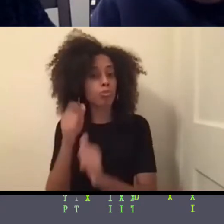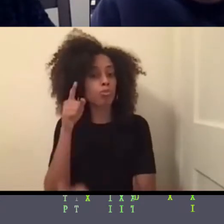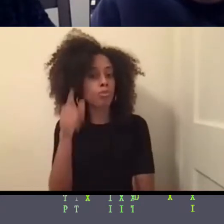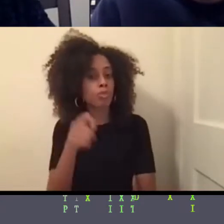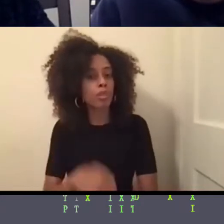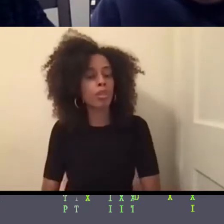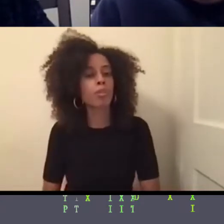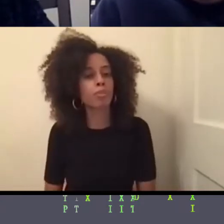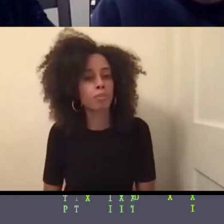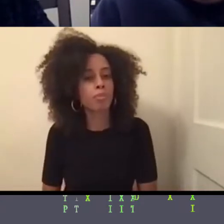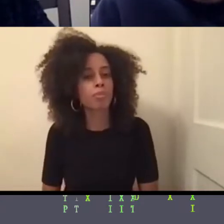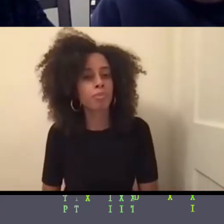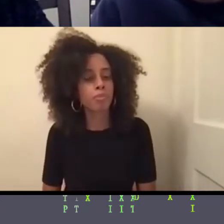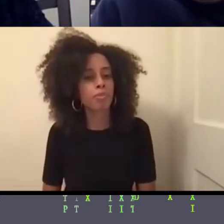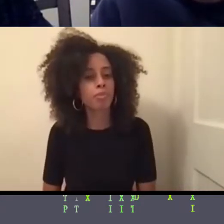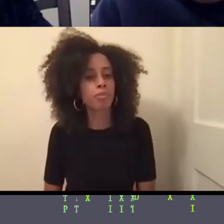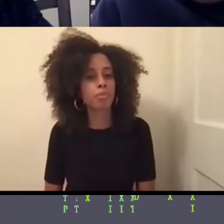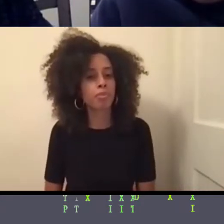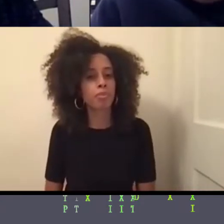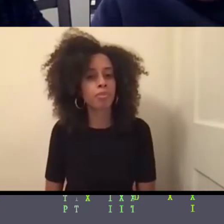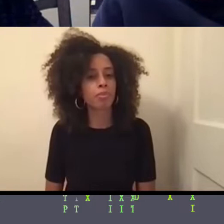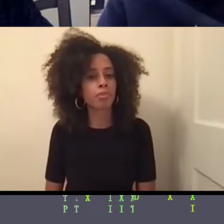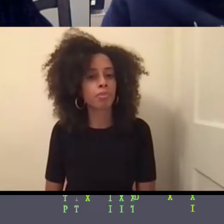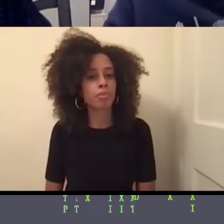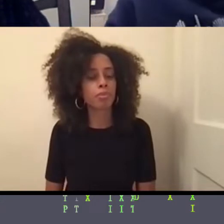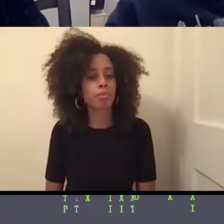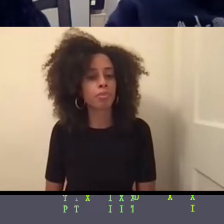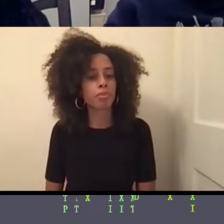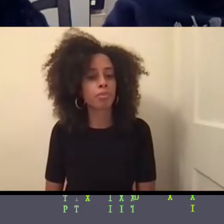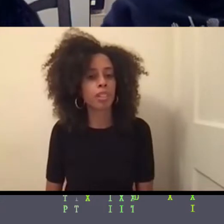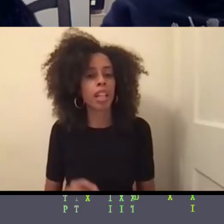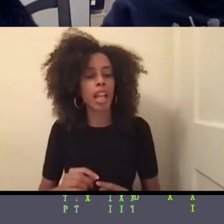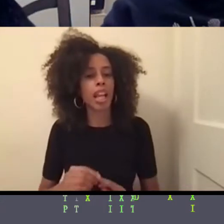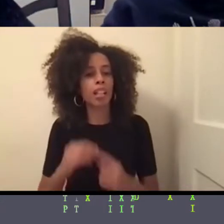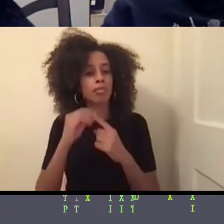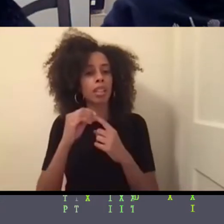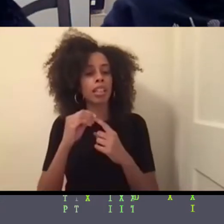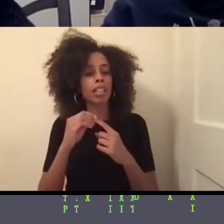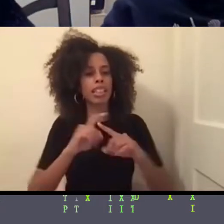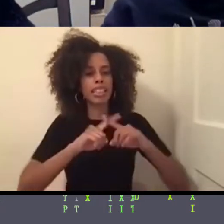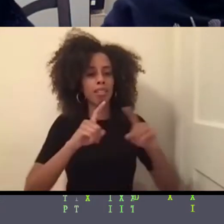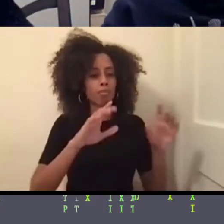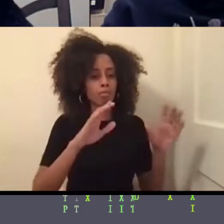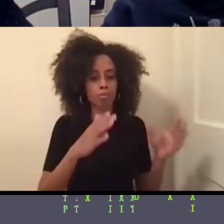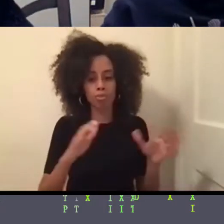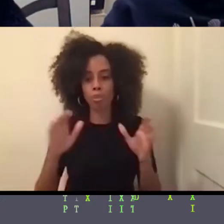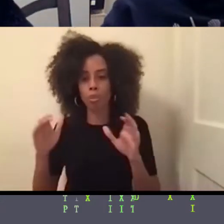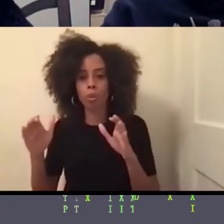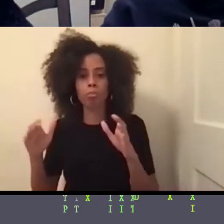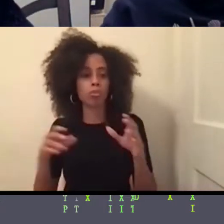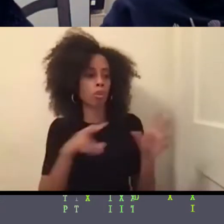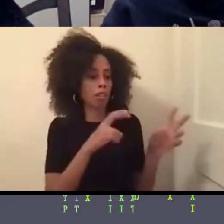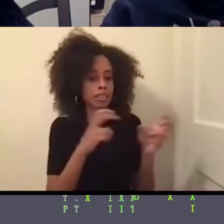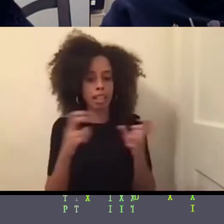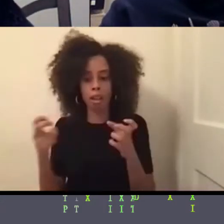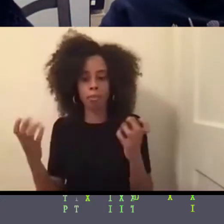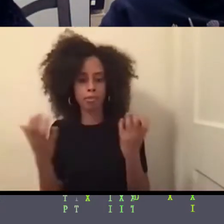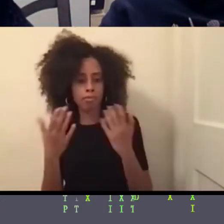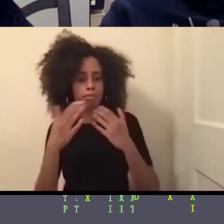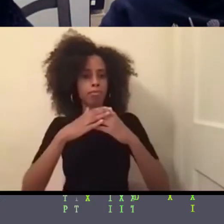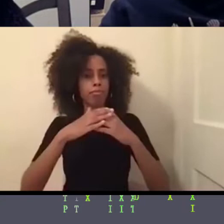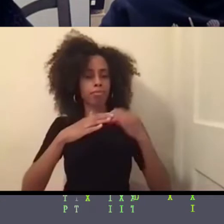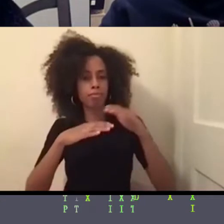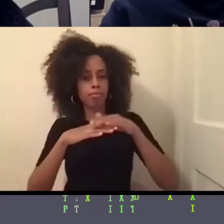Especially because you've, you know, been able to meld these kind of different facets into kind of one community. What